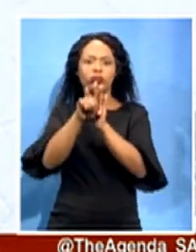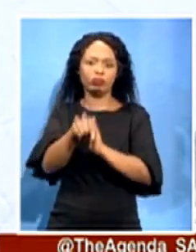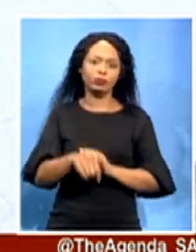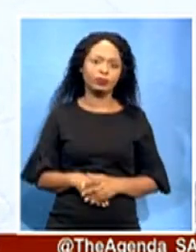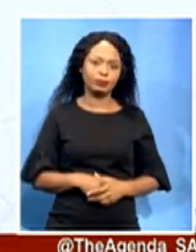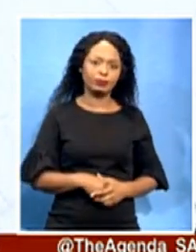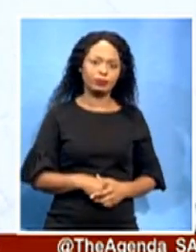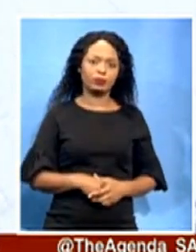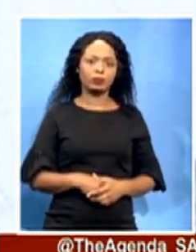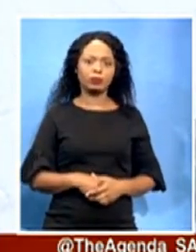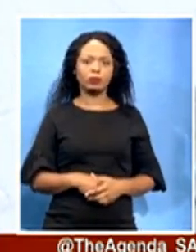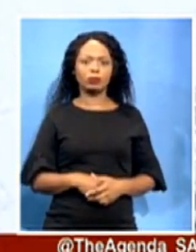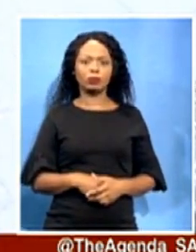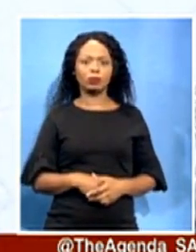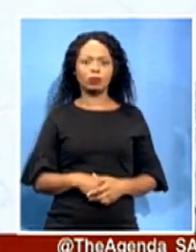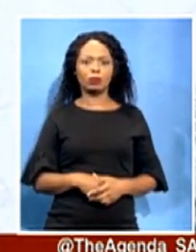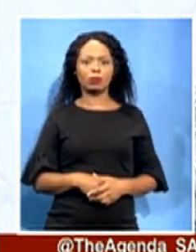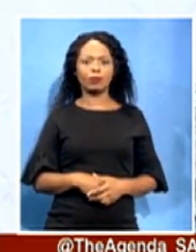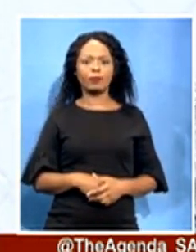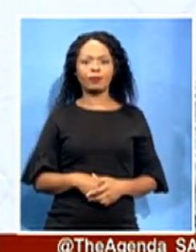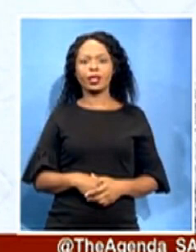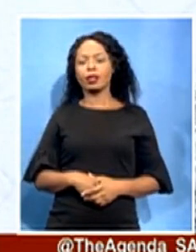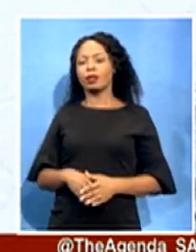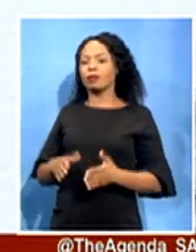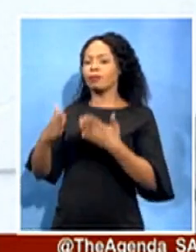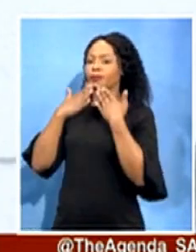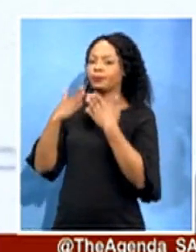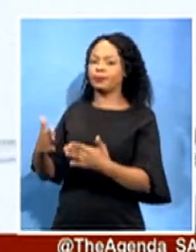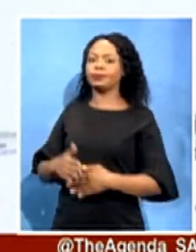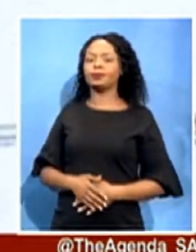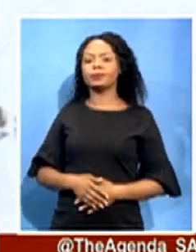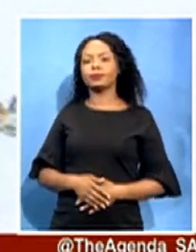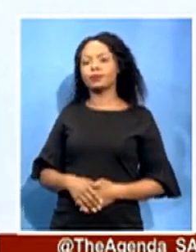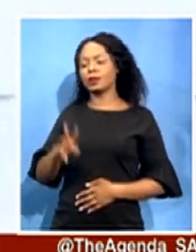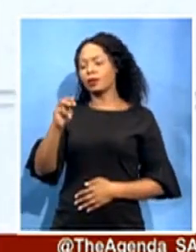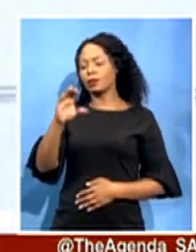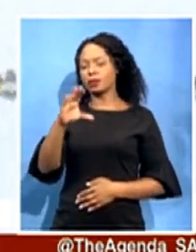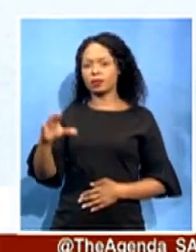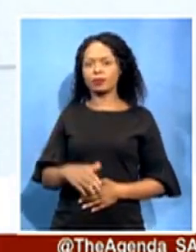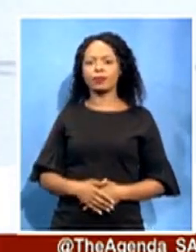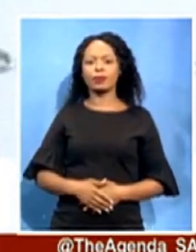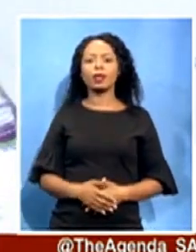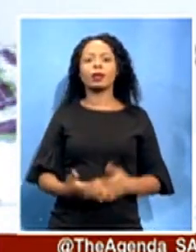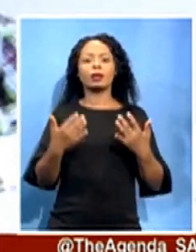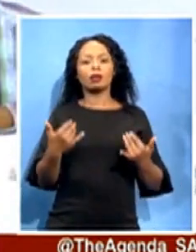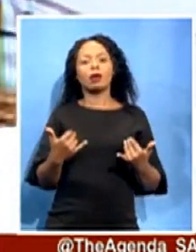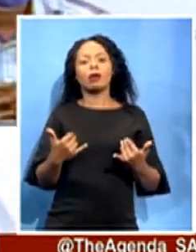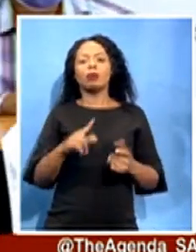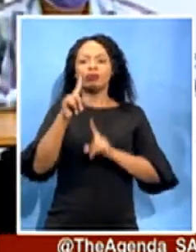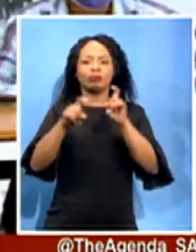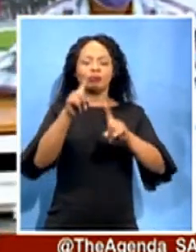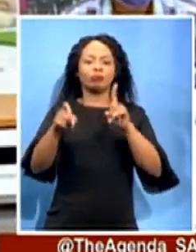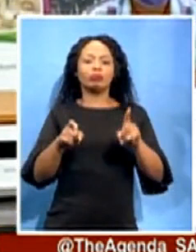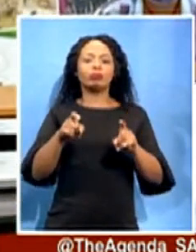there you have it. We will now open this session for questions of clarity. We'll have only two